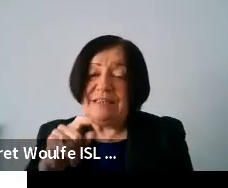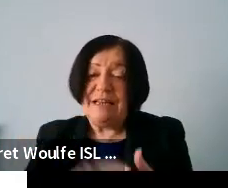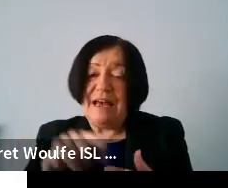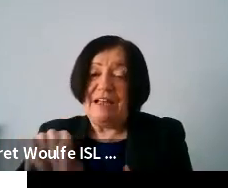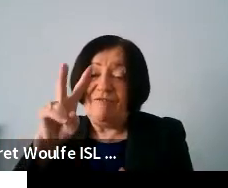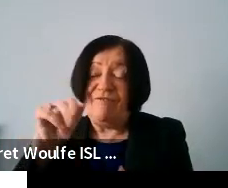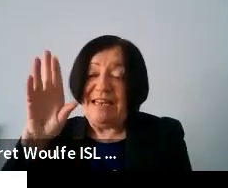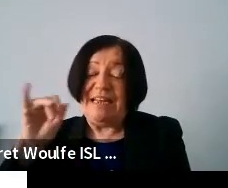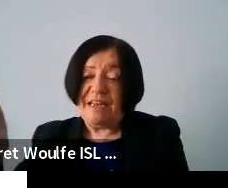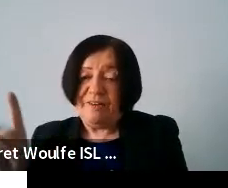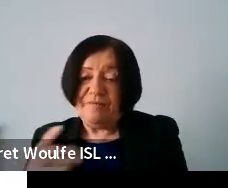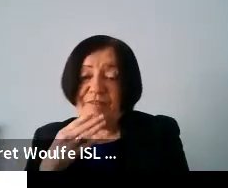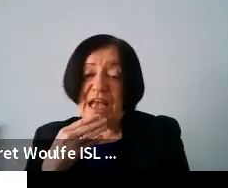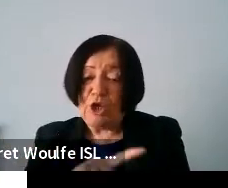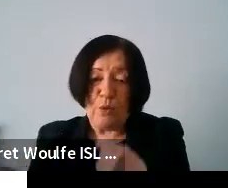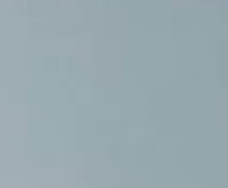thank you